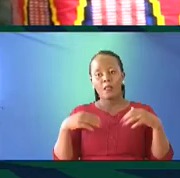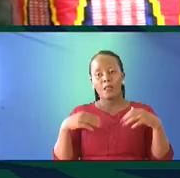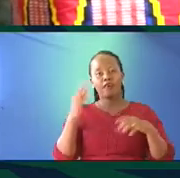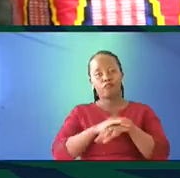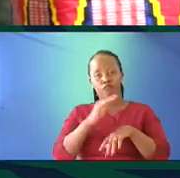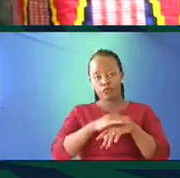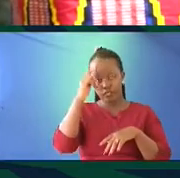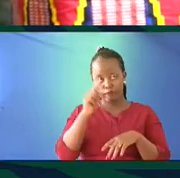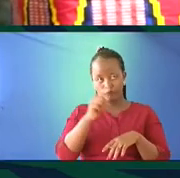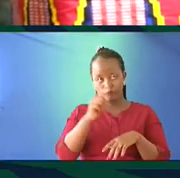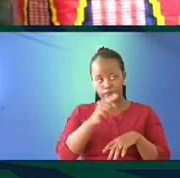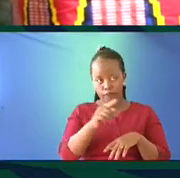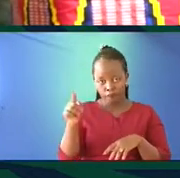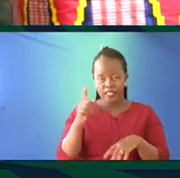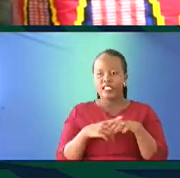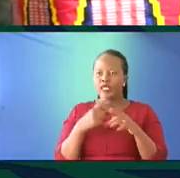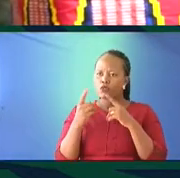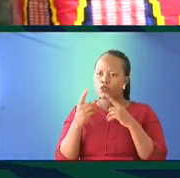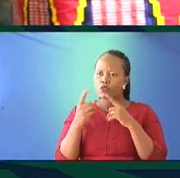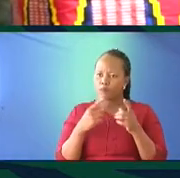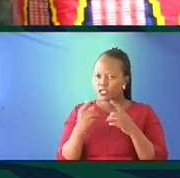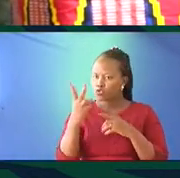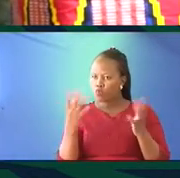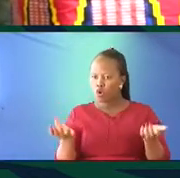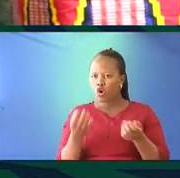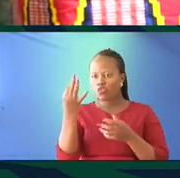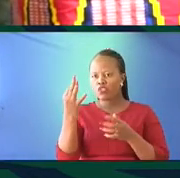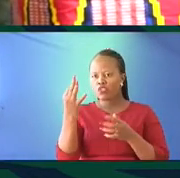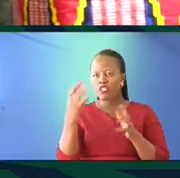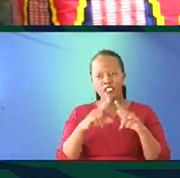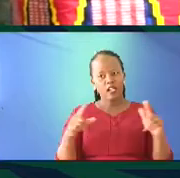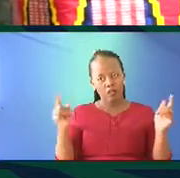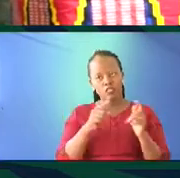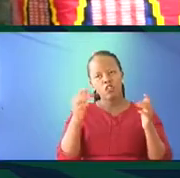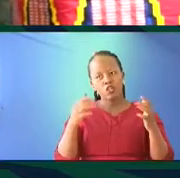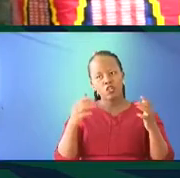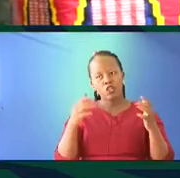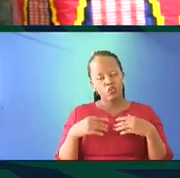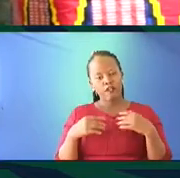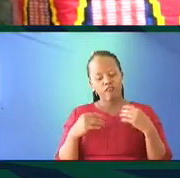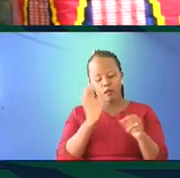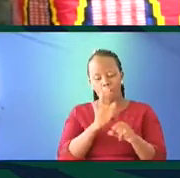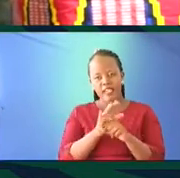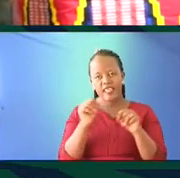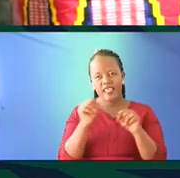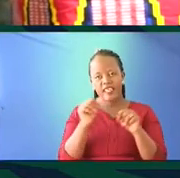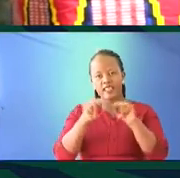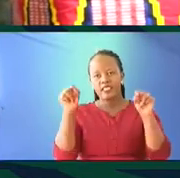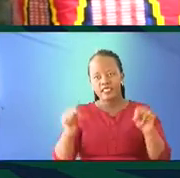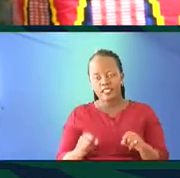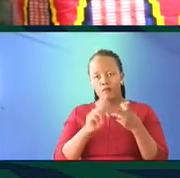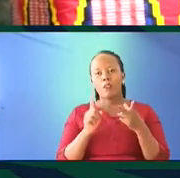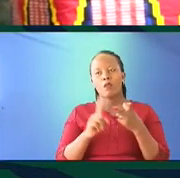actually very good for you. When you speak two languages or three languages, you have two or three systems in your brain. You have